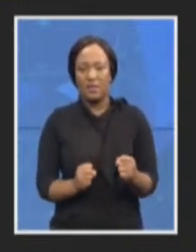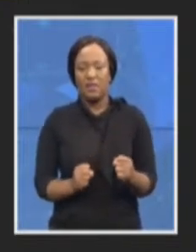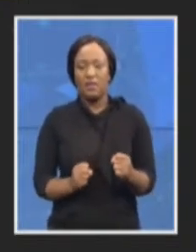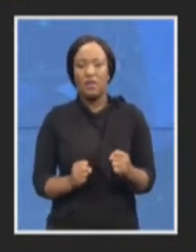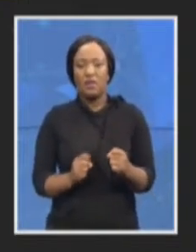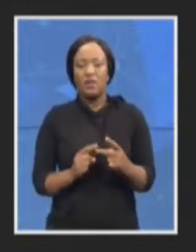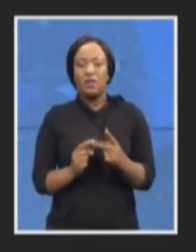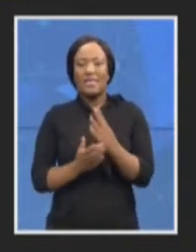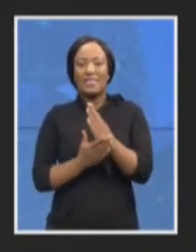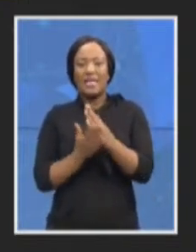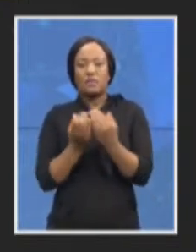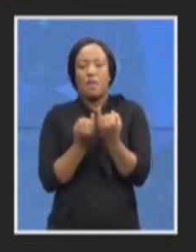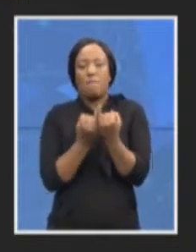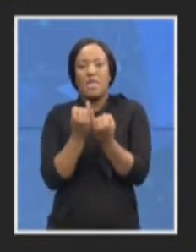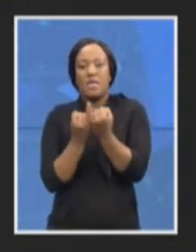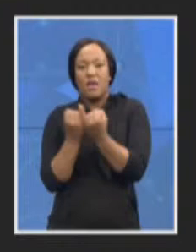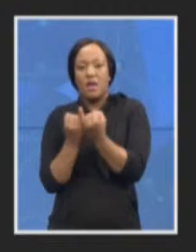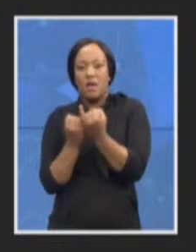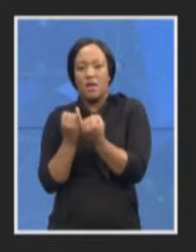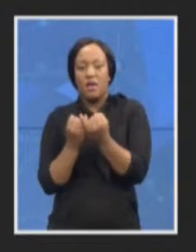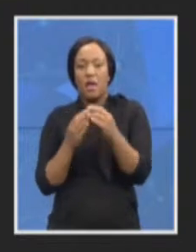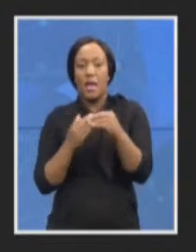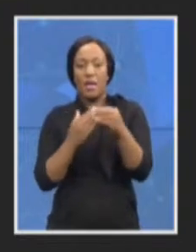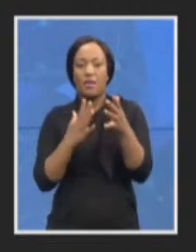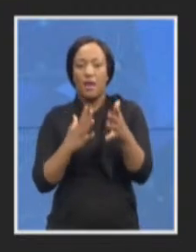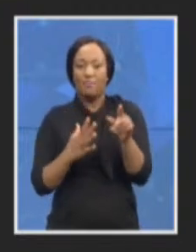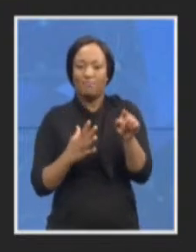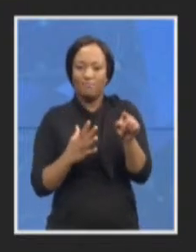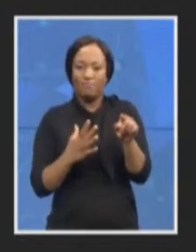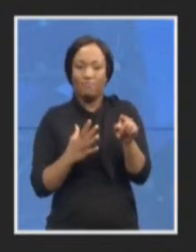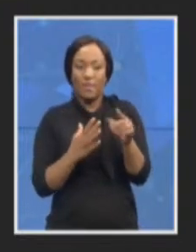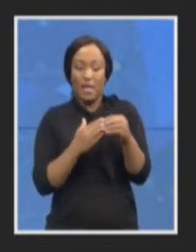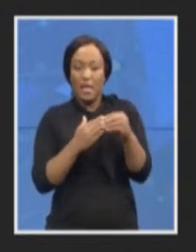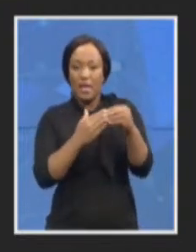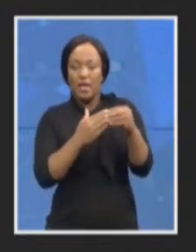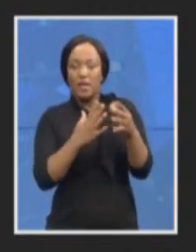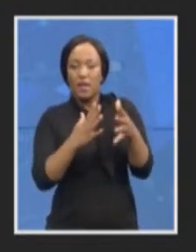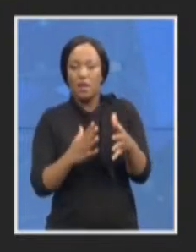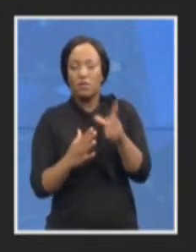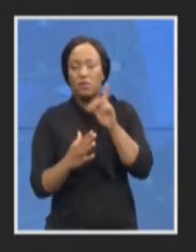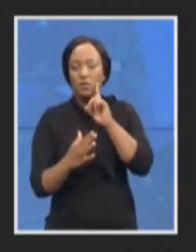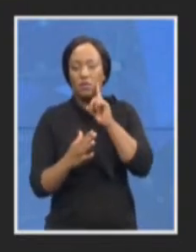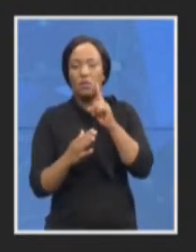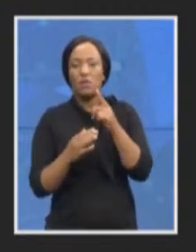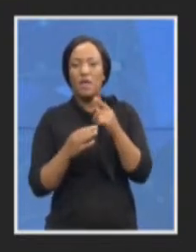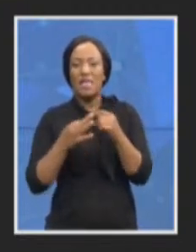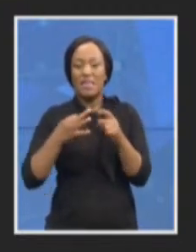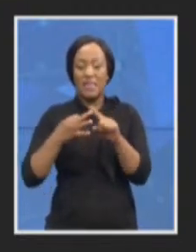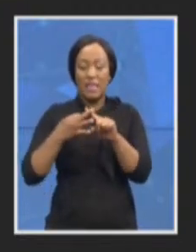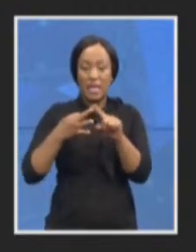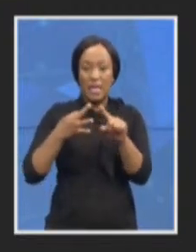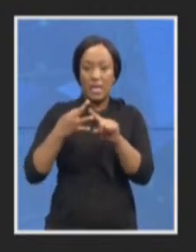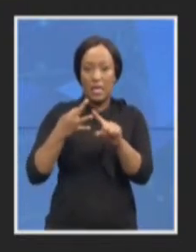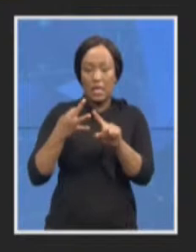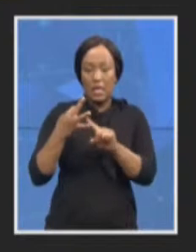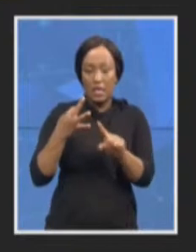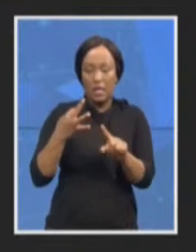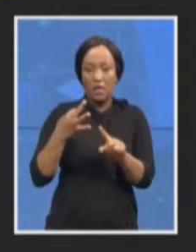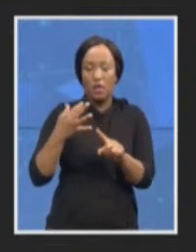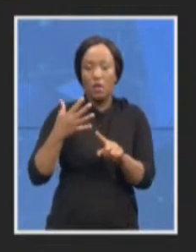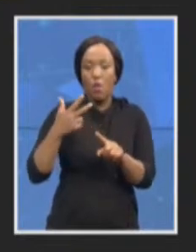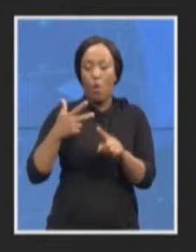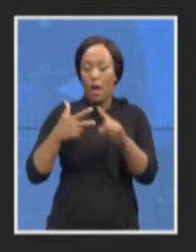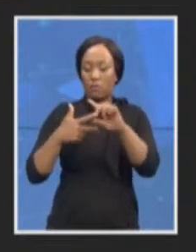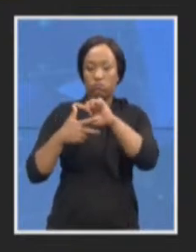that are looking at three areas of focus as far as handling state capture